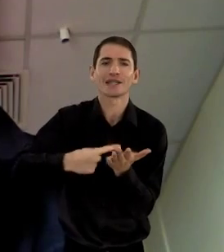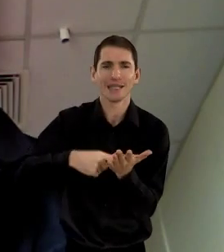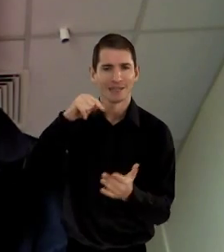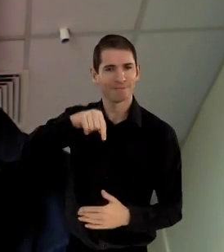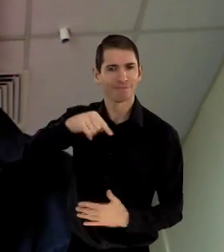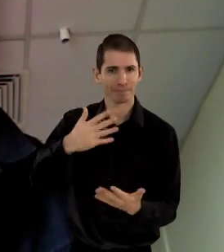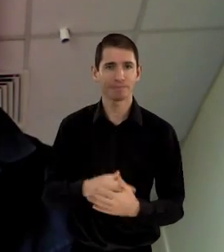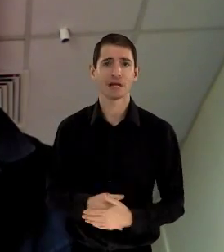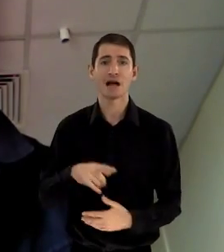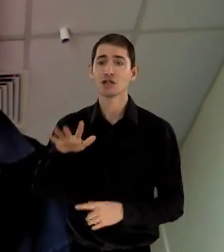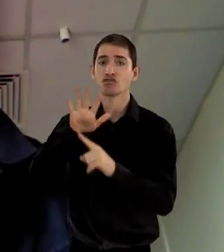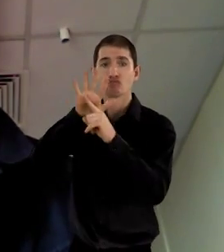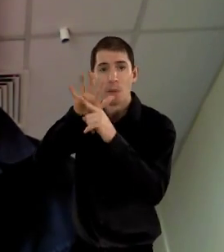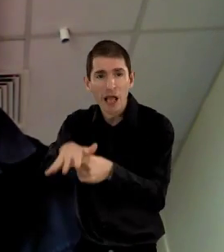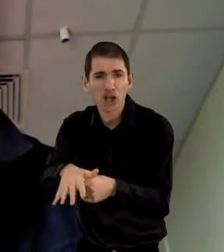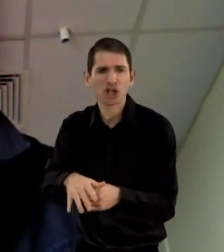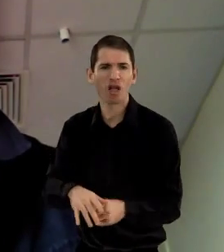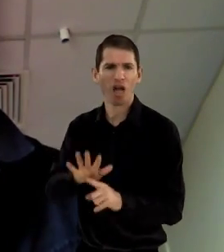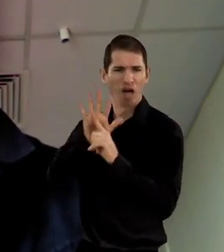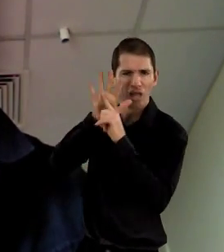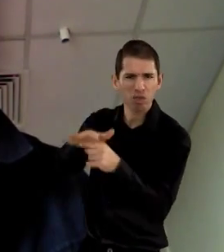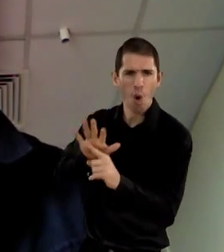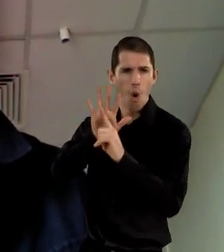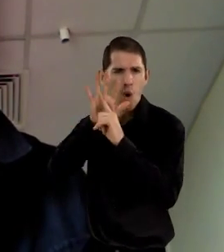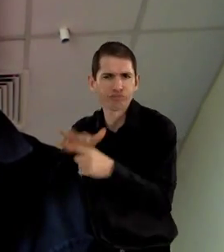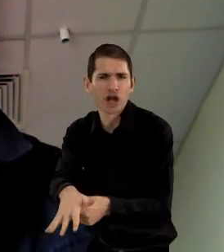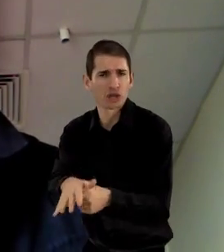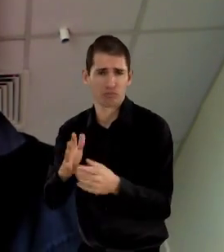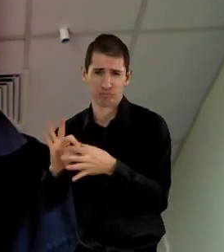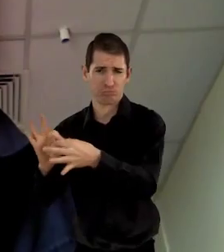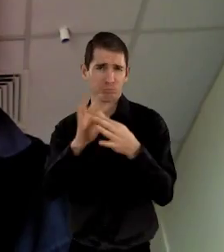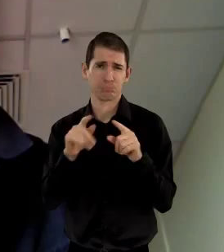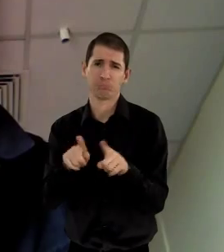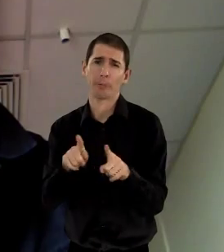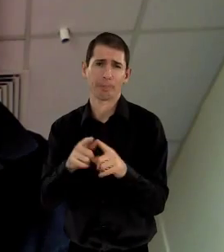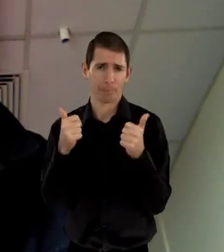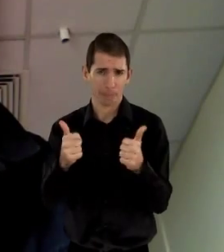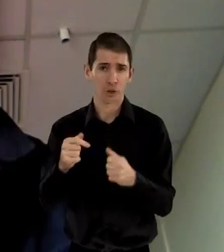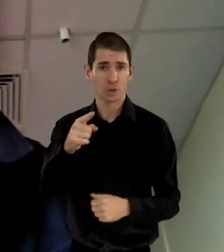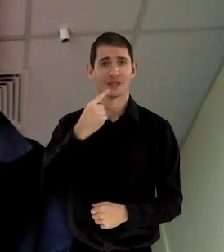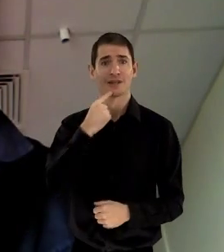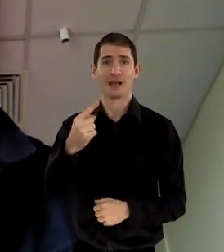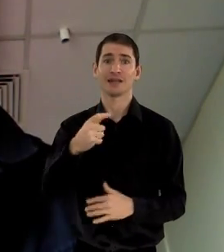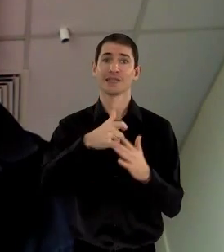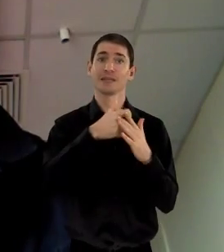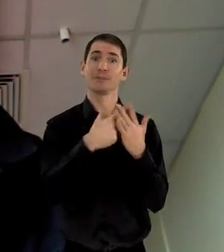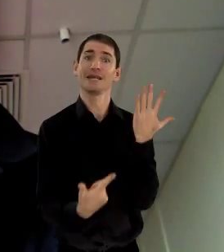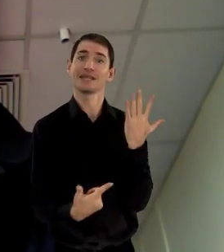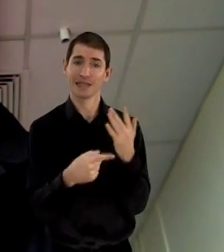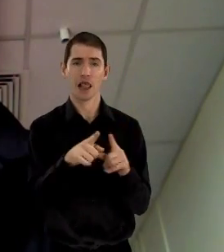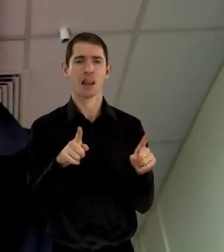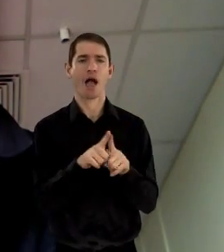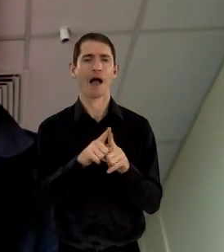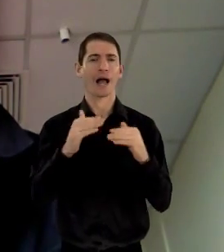That discrimination, prejudice and oppression were common. So it's to suggest that disability